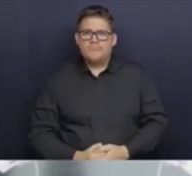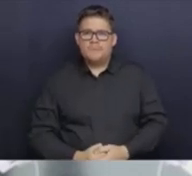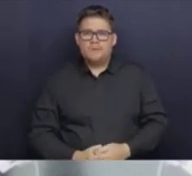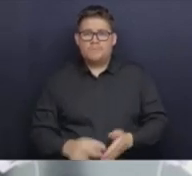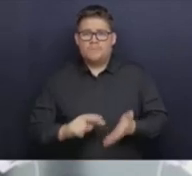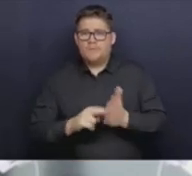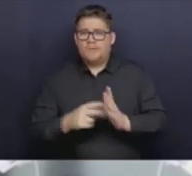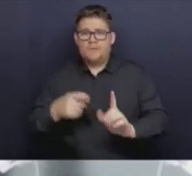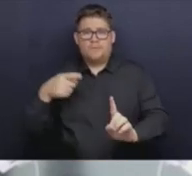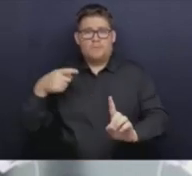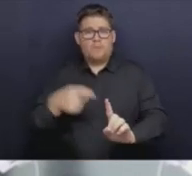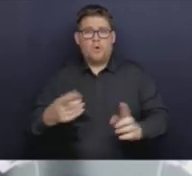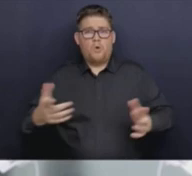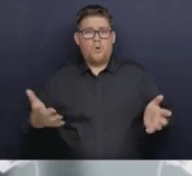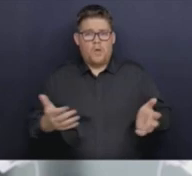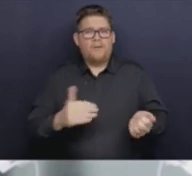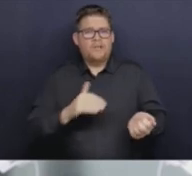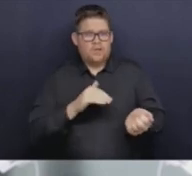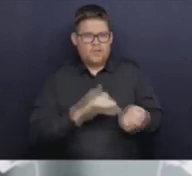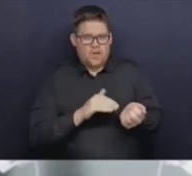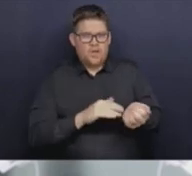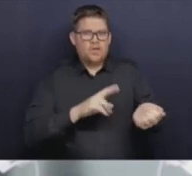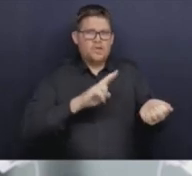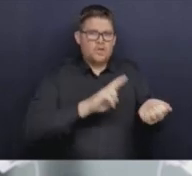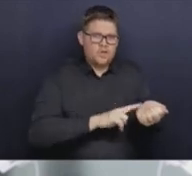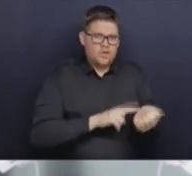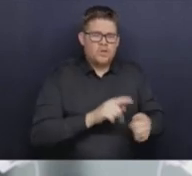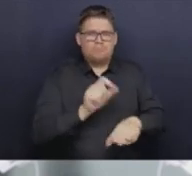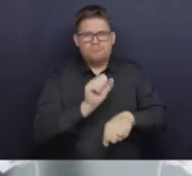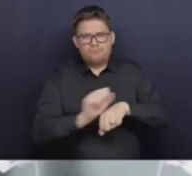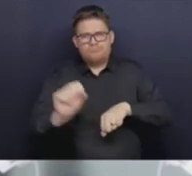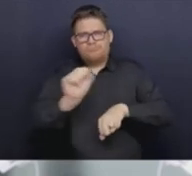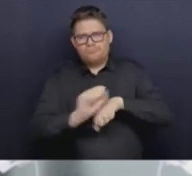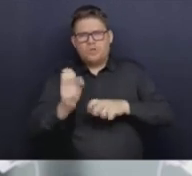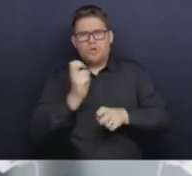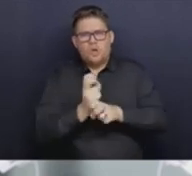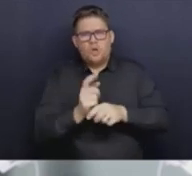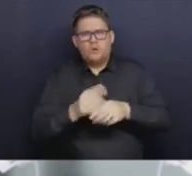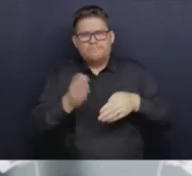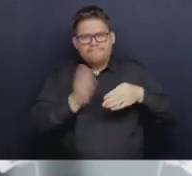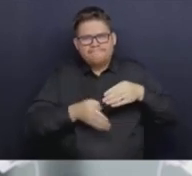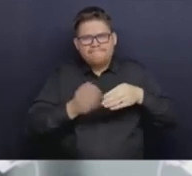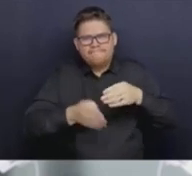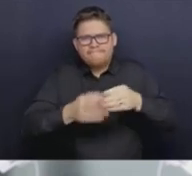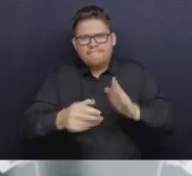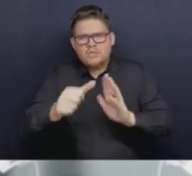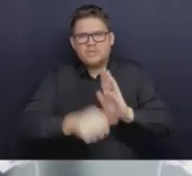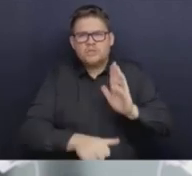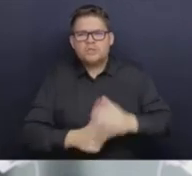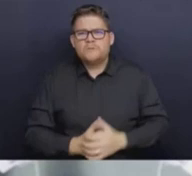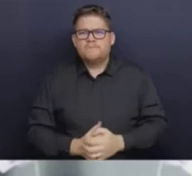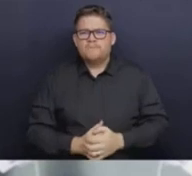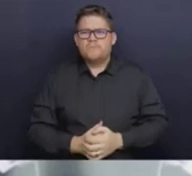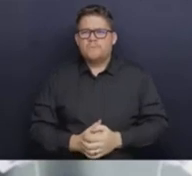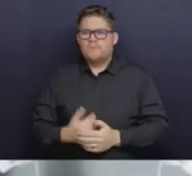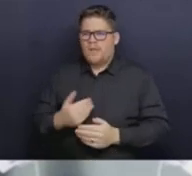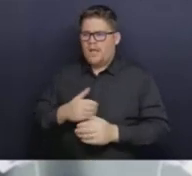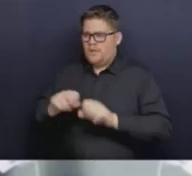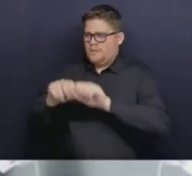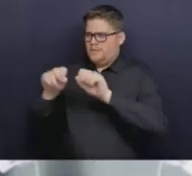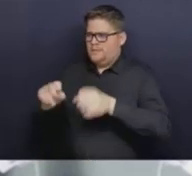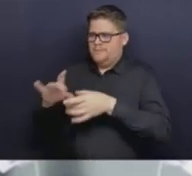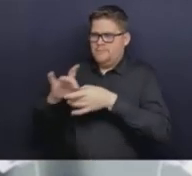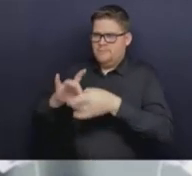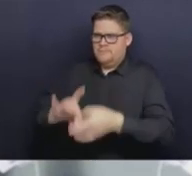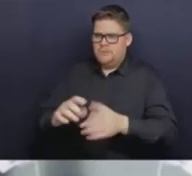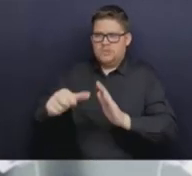by our health care workers and health care professionals. And our system on the issue of surgeries, because of the efforts we've collectively made, all of us, with